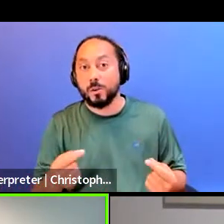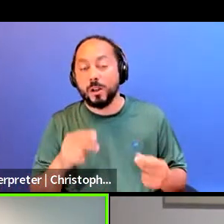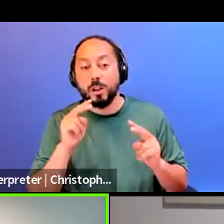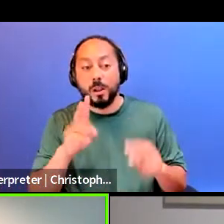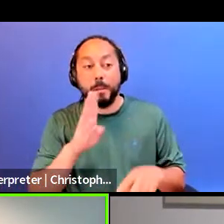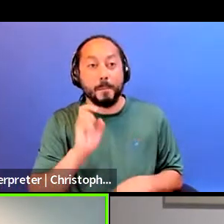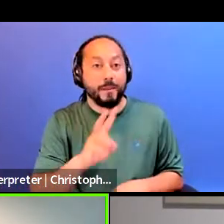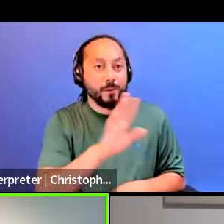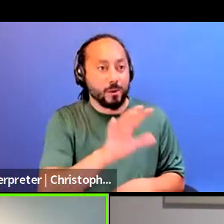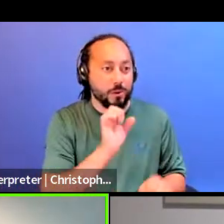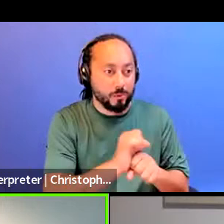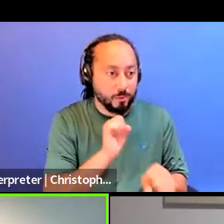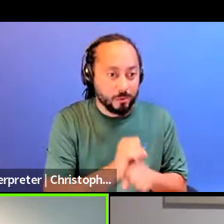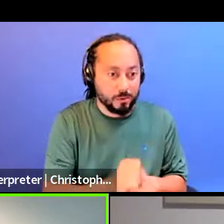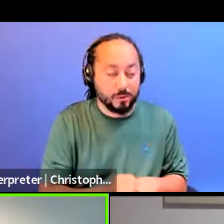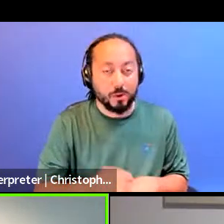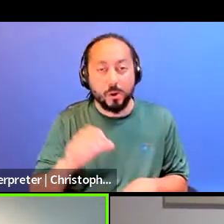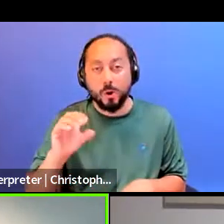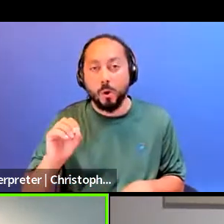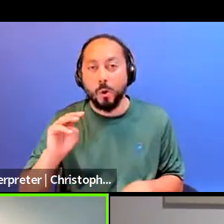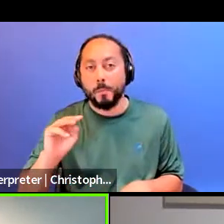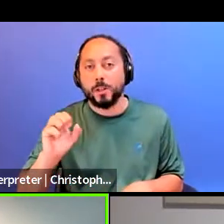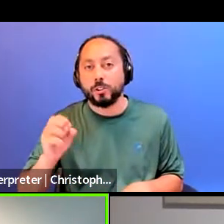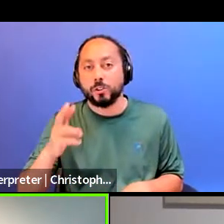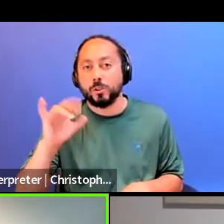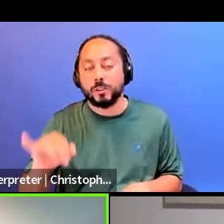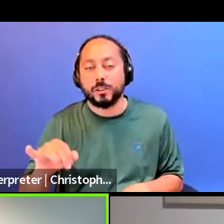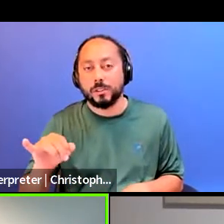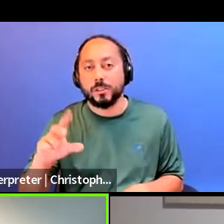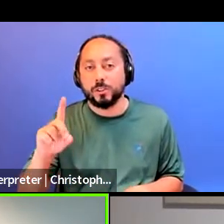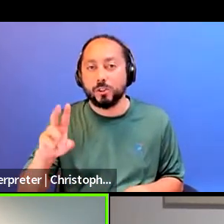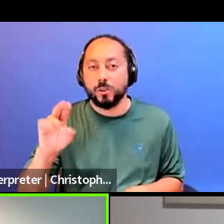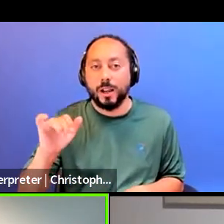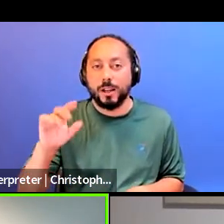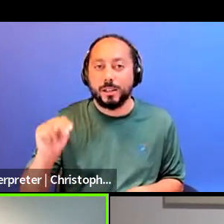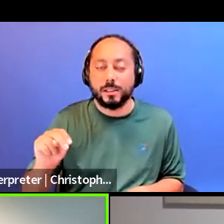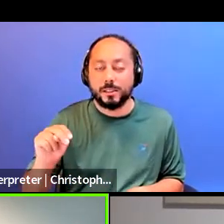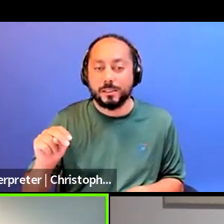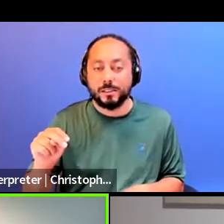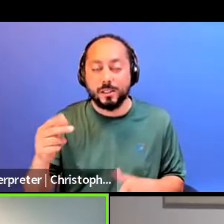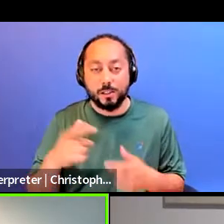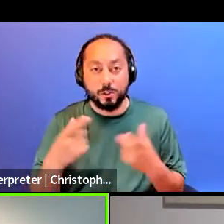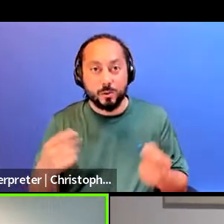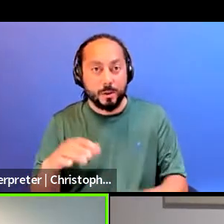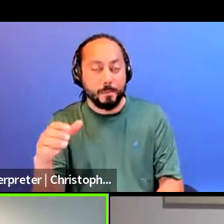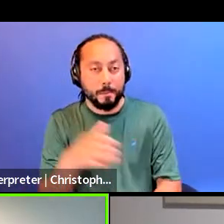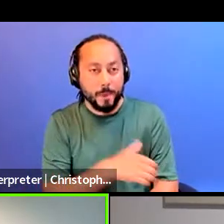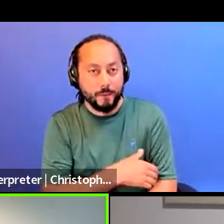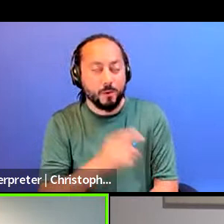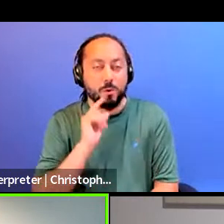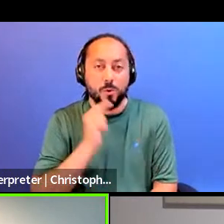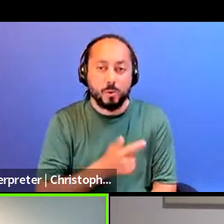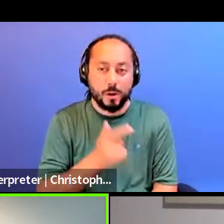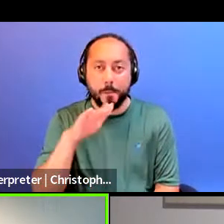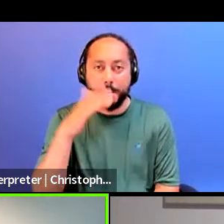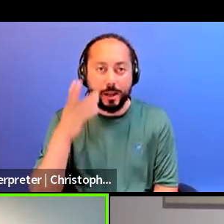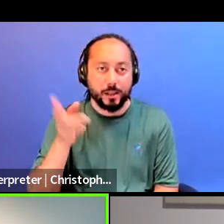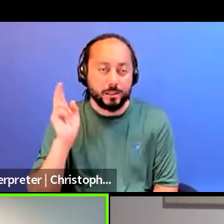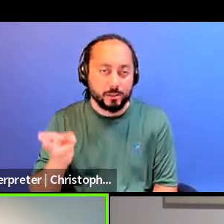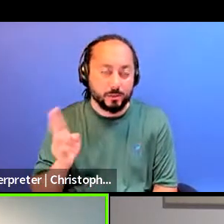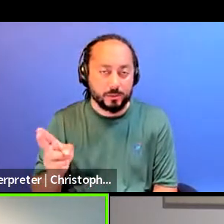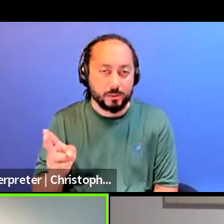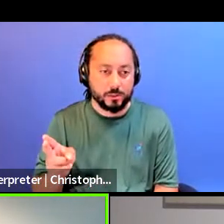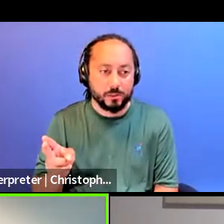Beverly, that Omisha Ray Dryden have done to really look at, you know, the really powerful queer black histories that went into that,